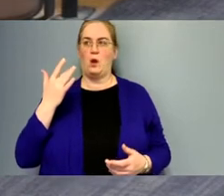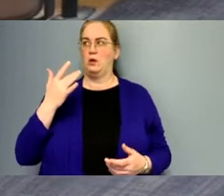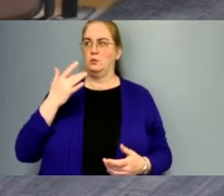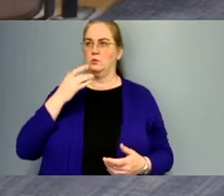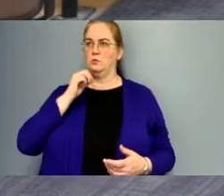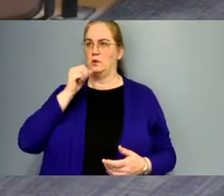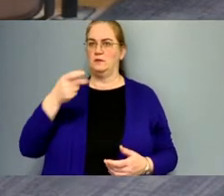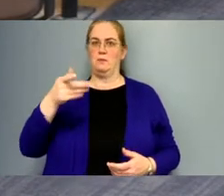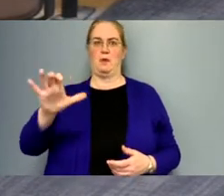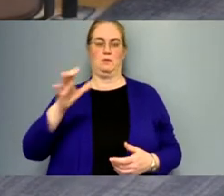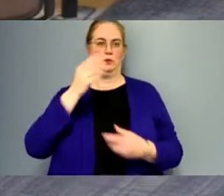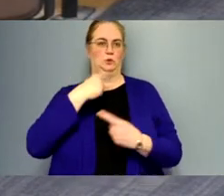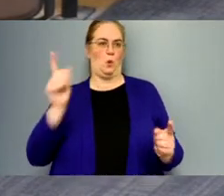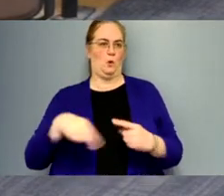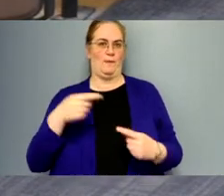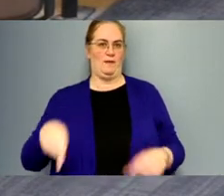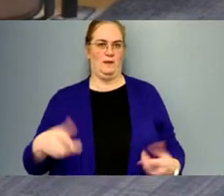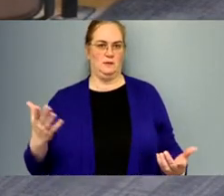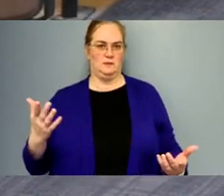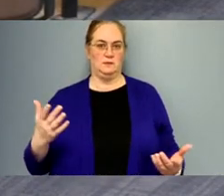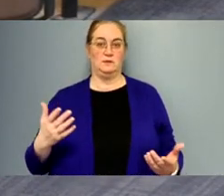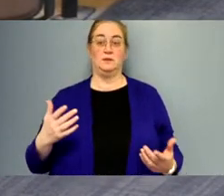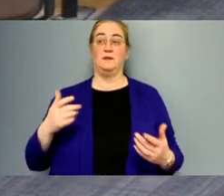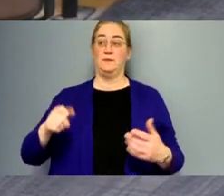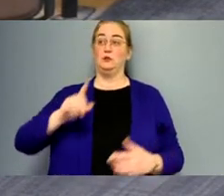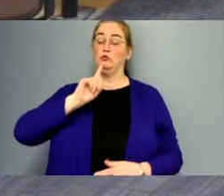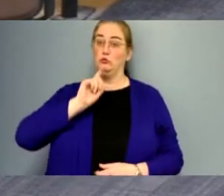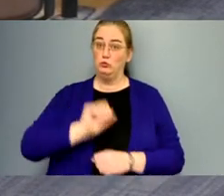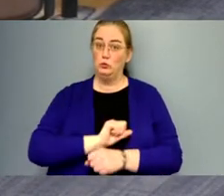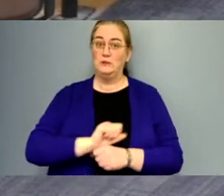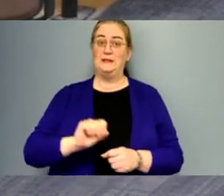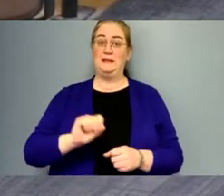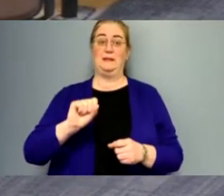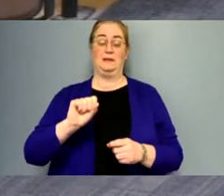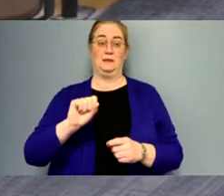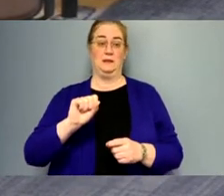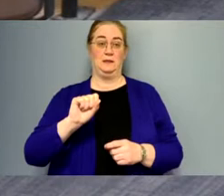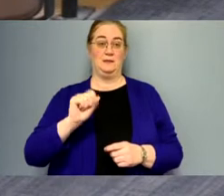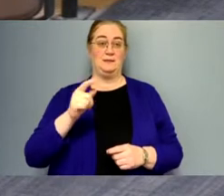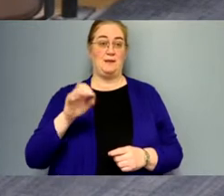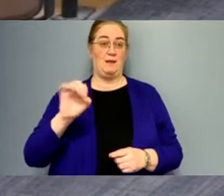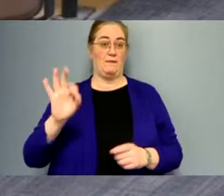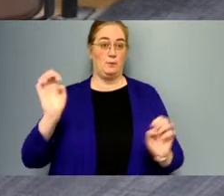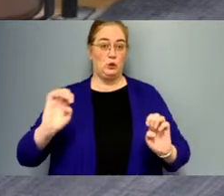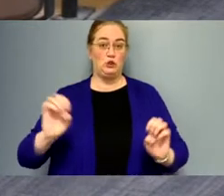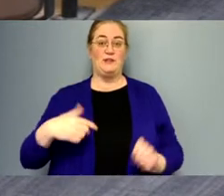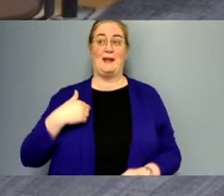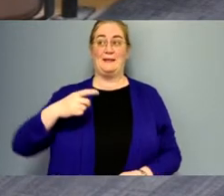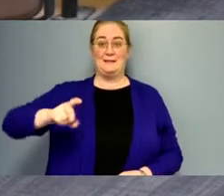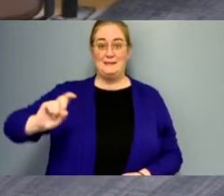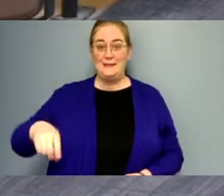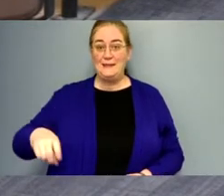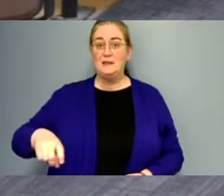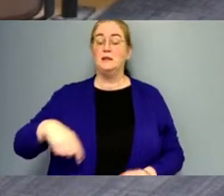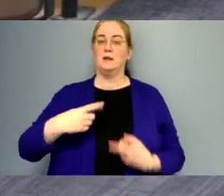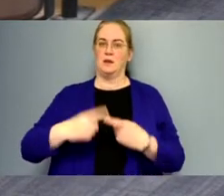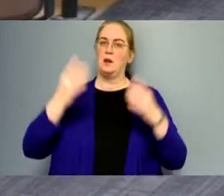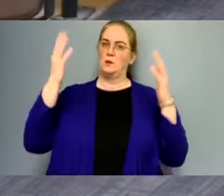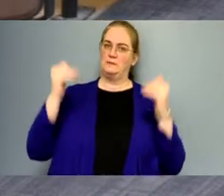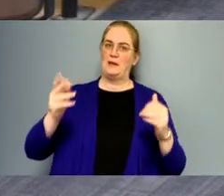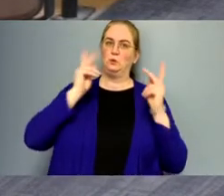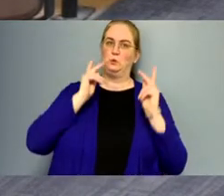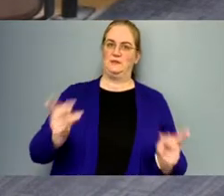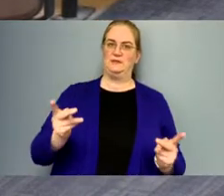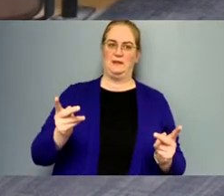public told about this if this is truly a state of emergency and it's needed then i would expect to